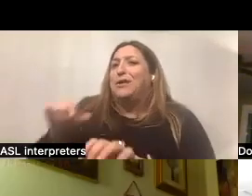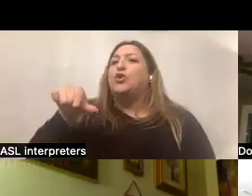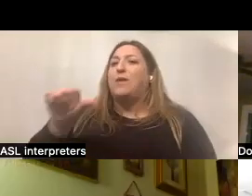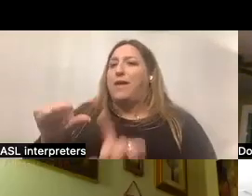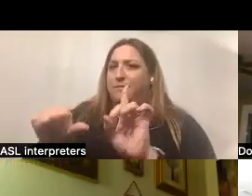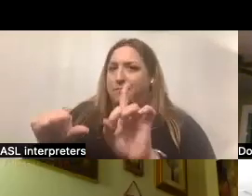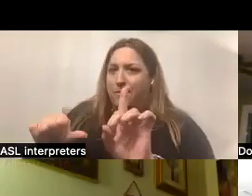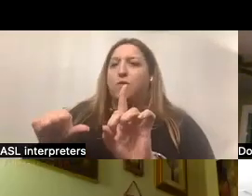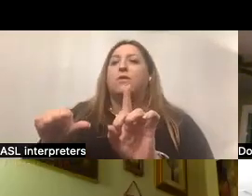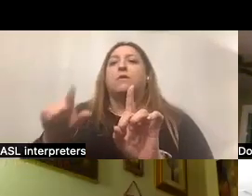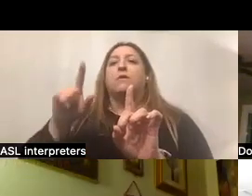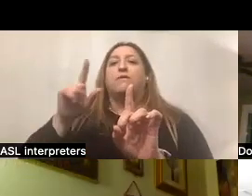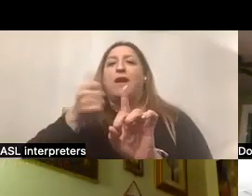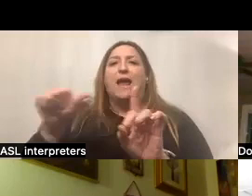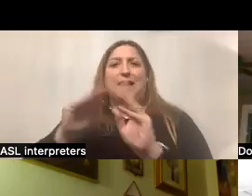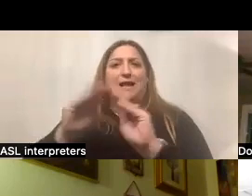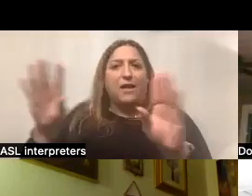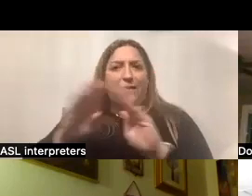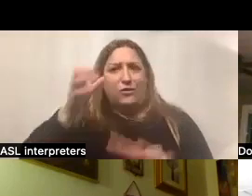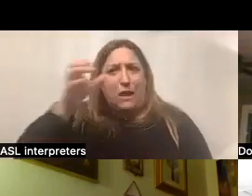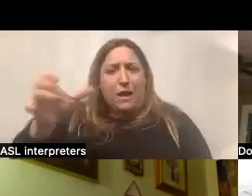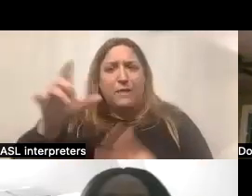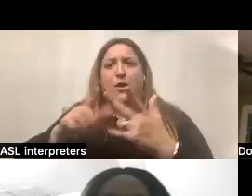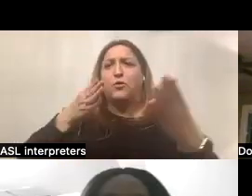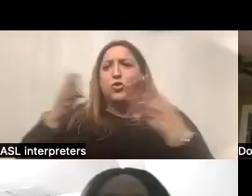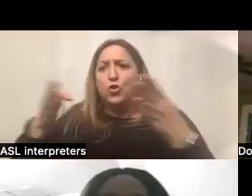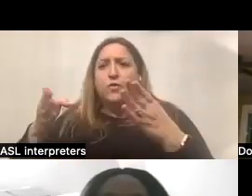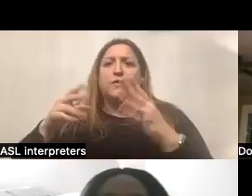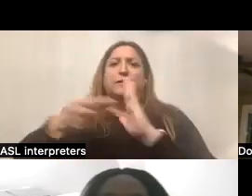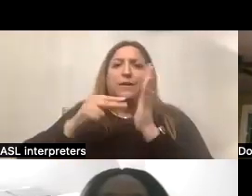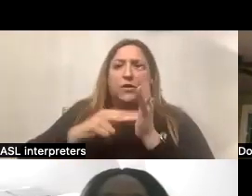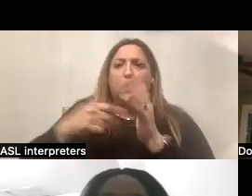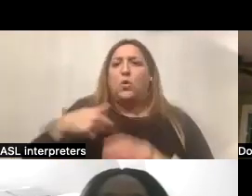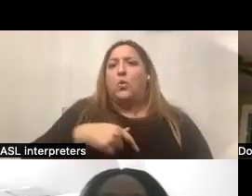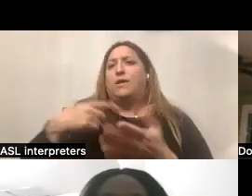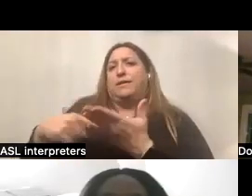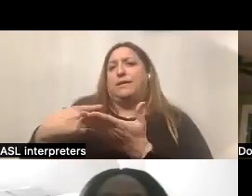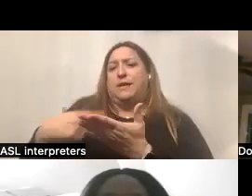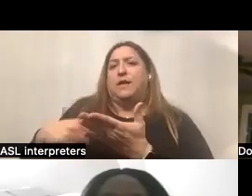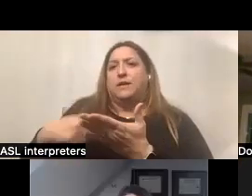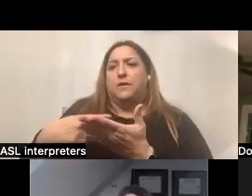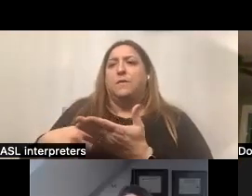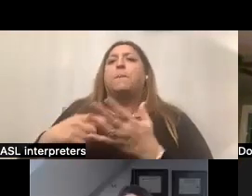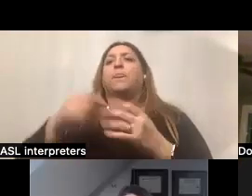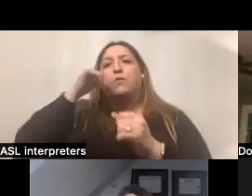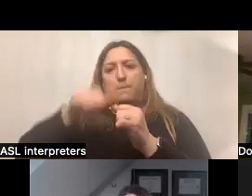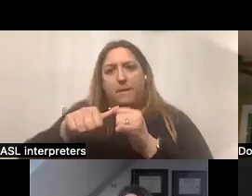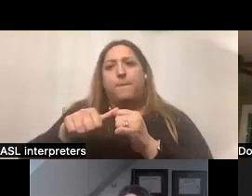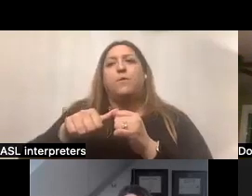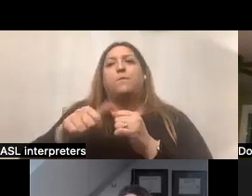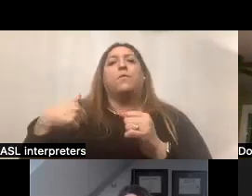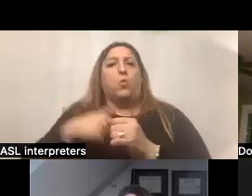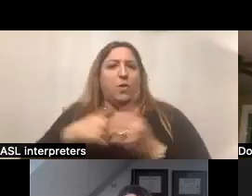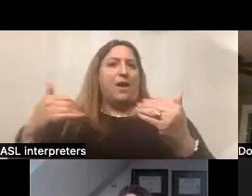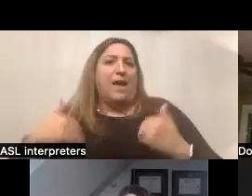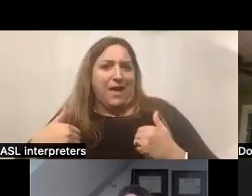to seek clarification about the concepts, the services, the definitions that we're discussing. And remember that we do have